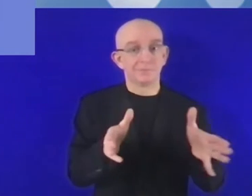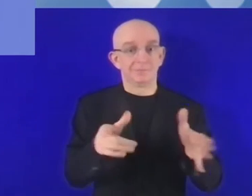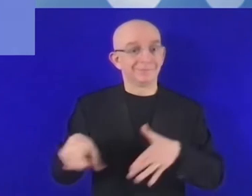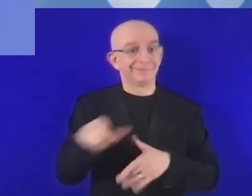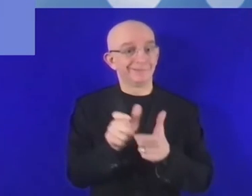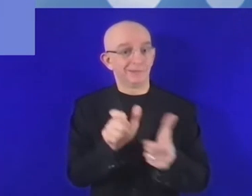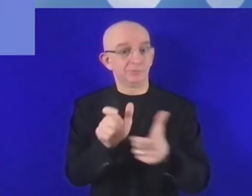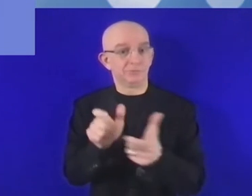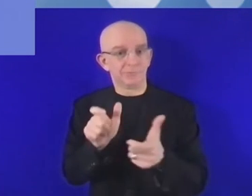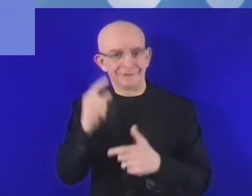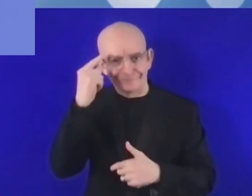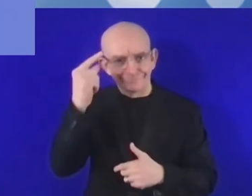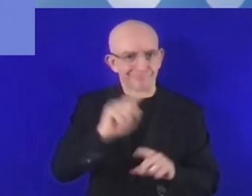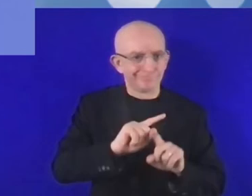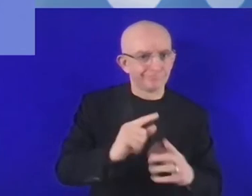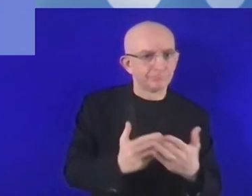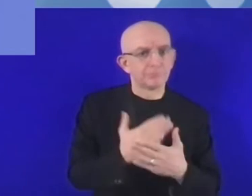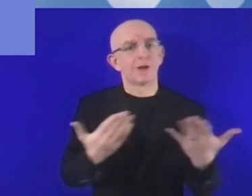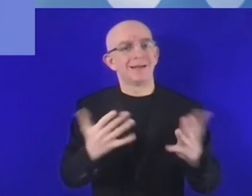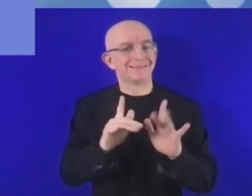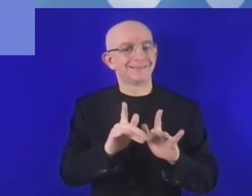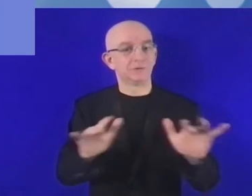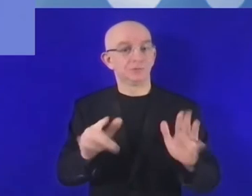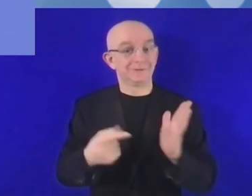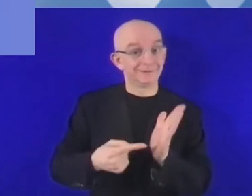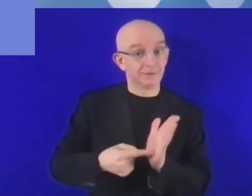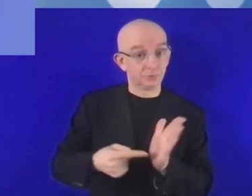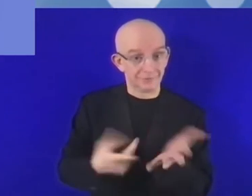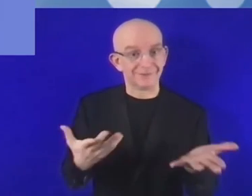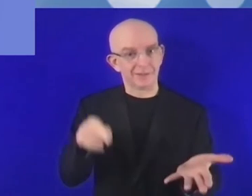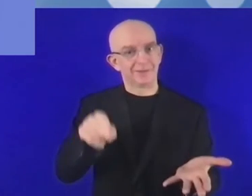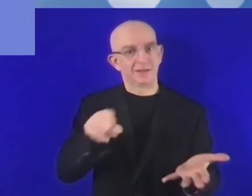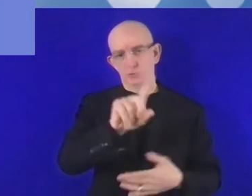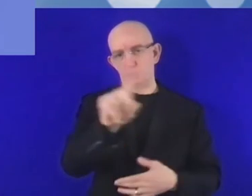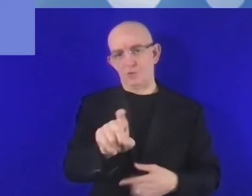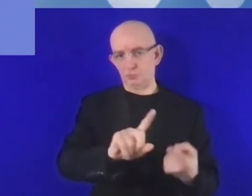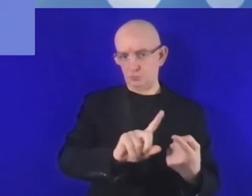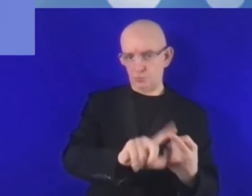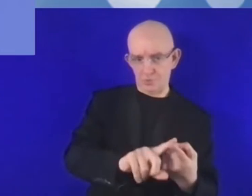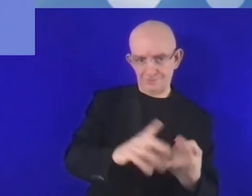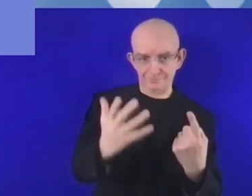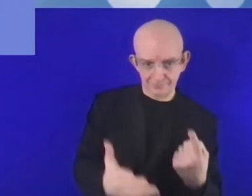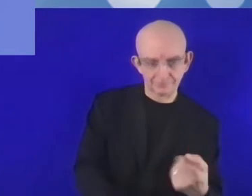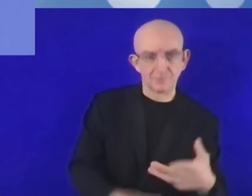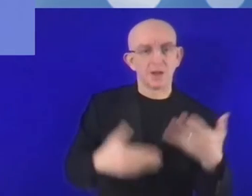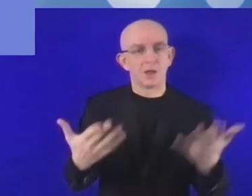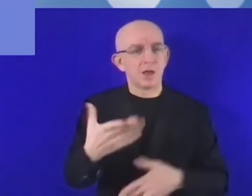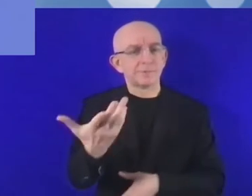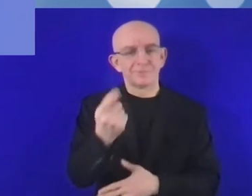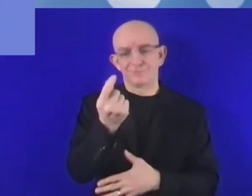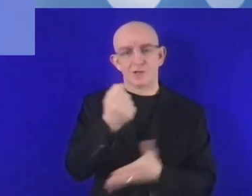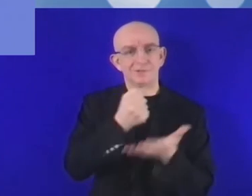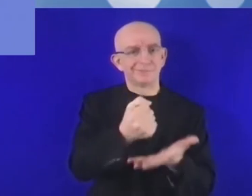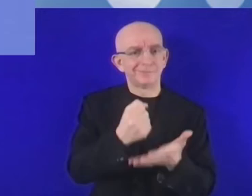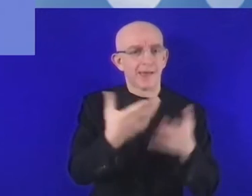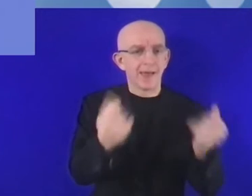funding models could you recommend based on your experience from the public money, from the venture capital money,